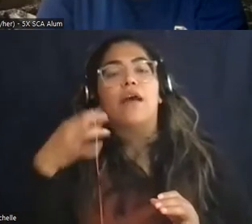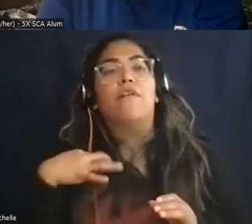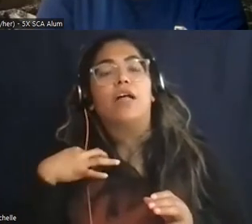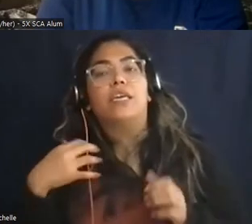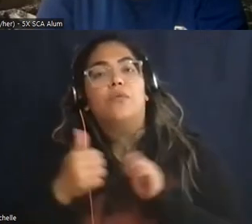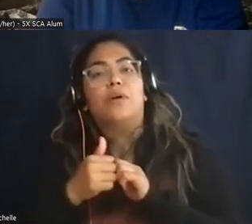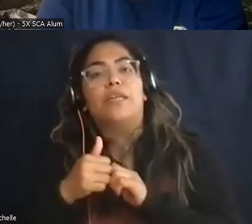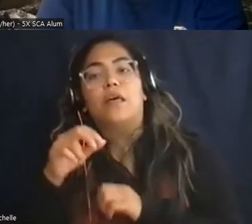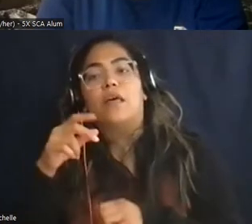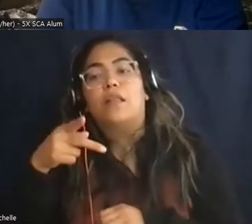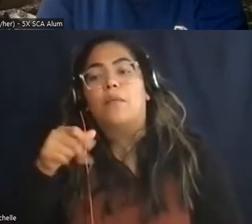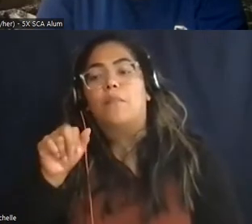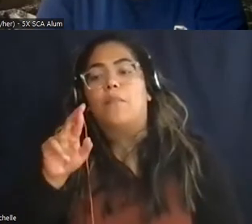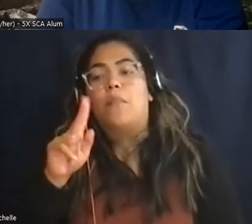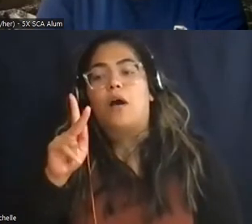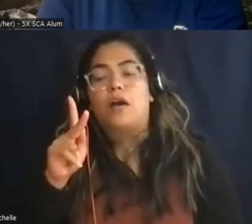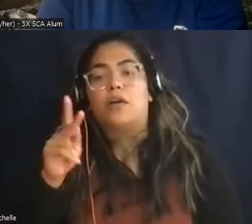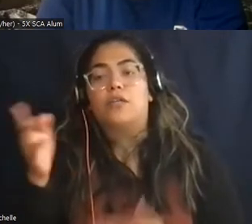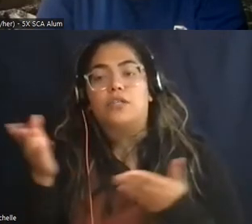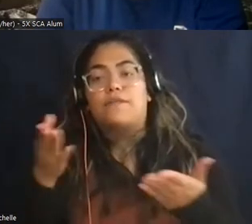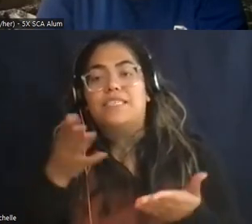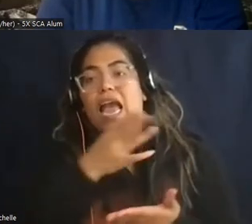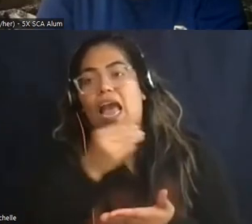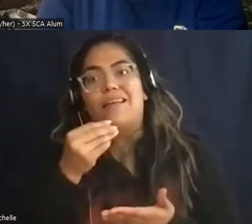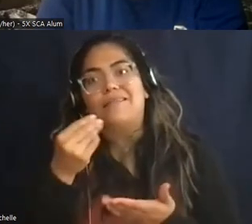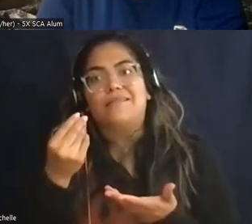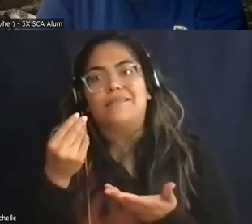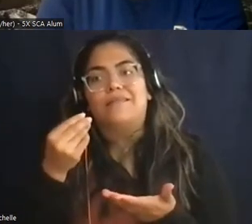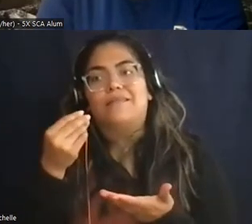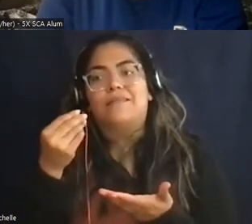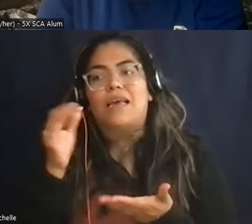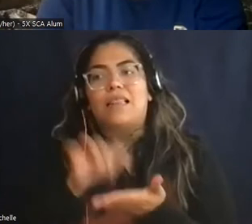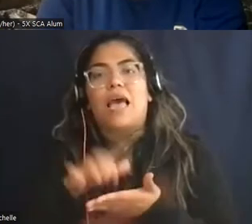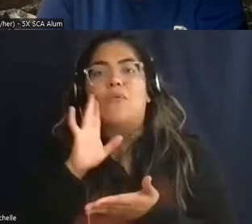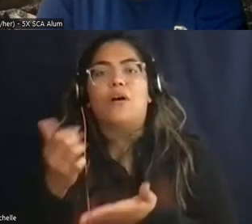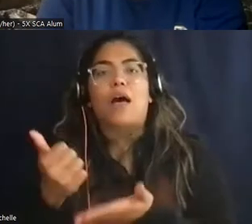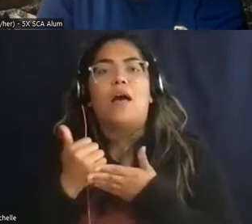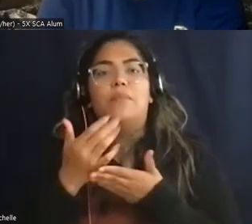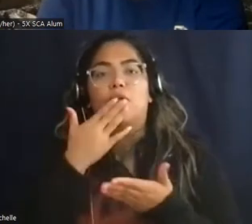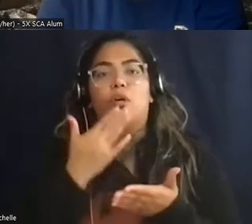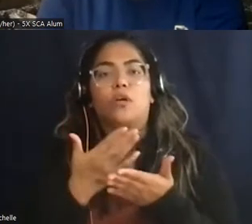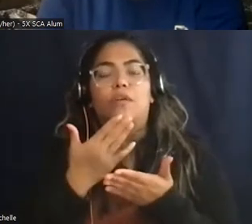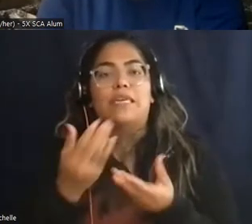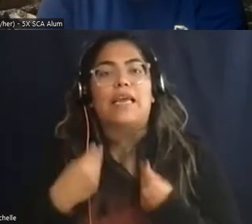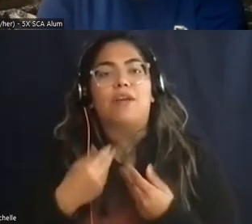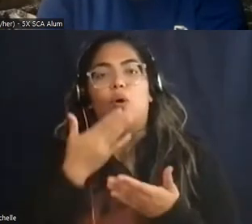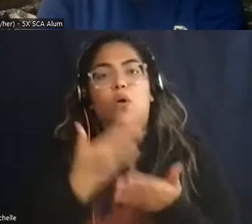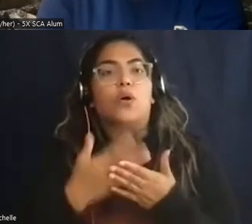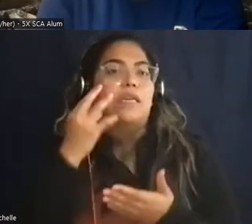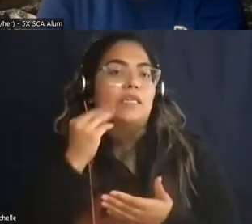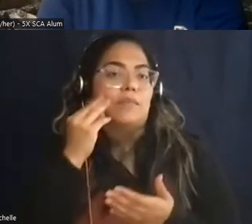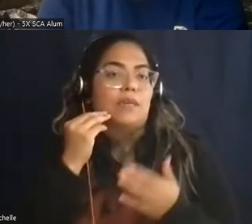general is also a great way uh to get that experience that's been mentioned throughout uh to this evening's um event which is